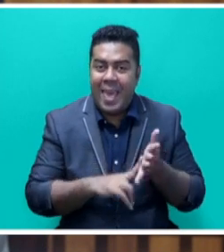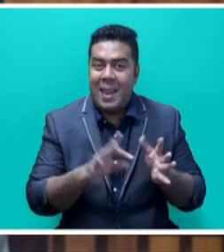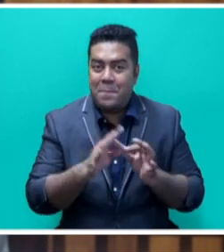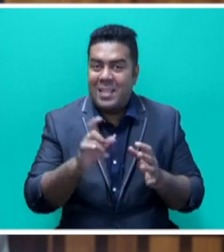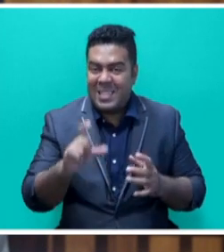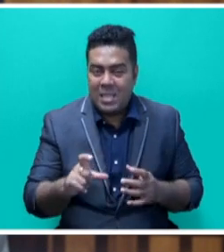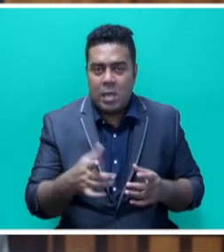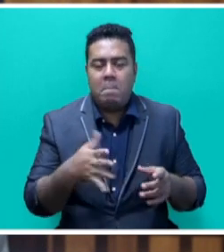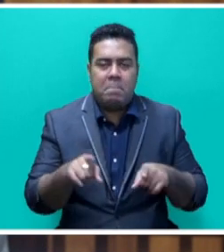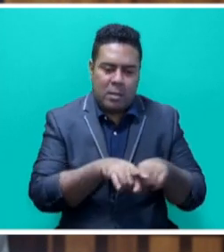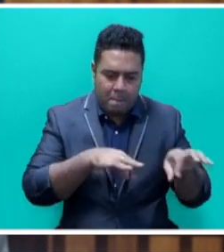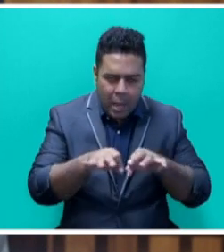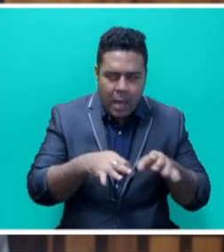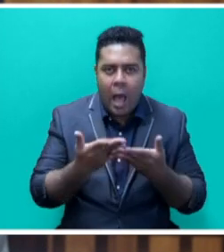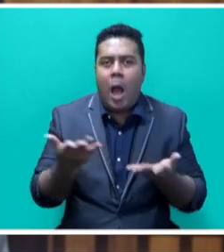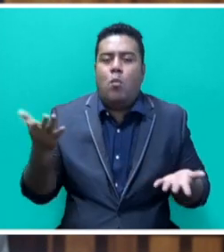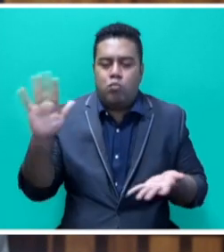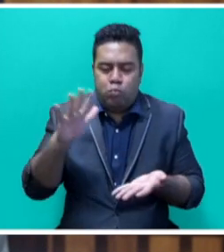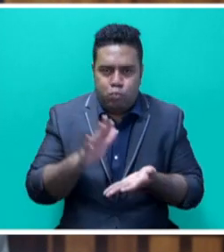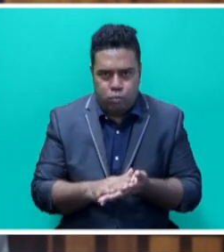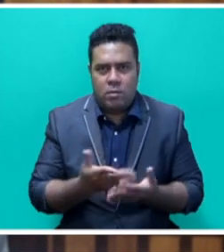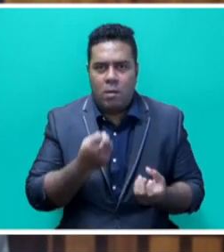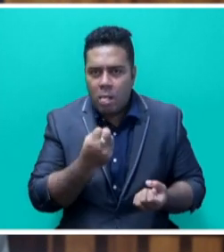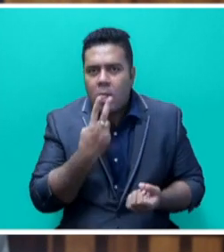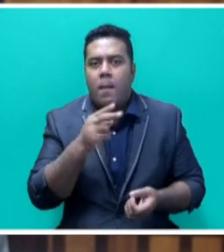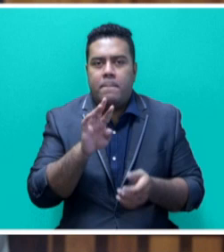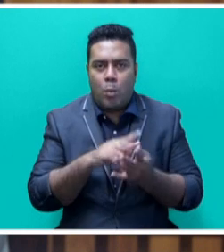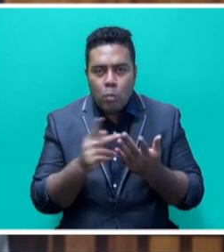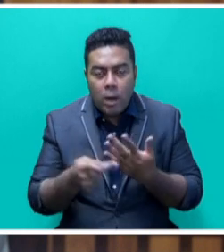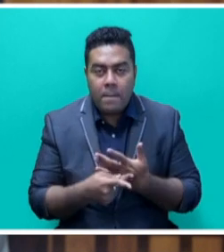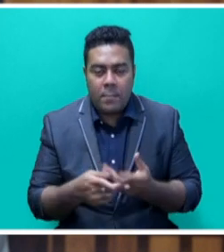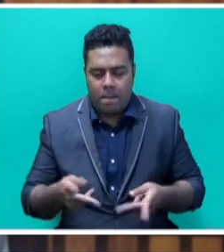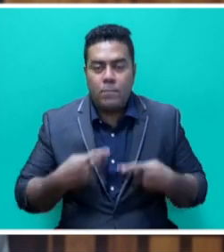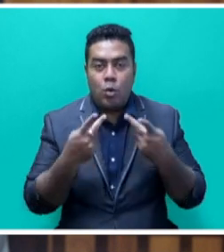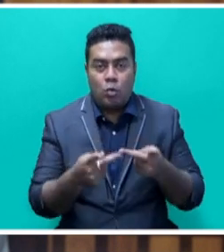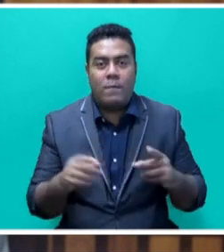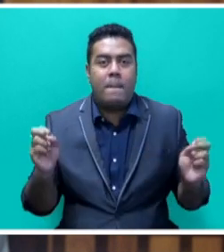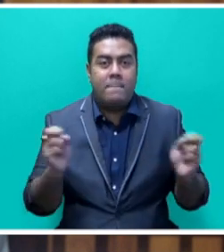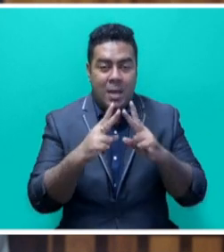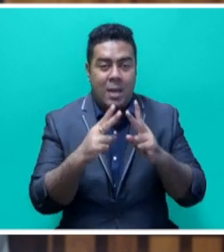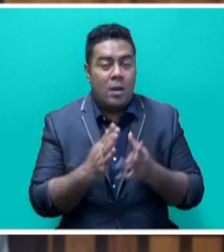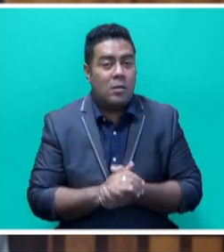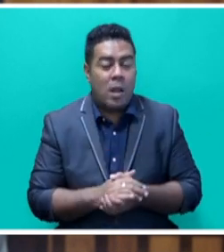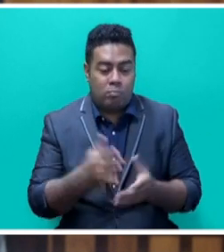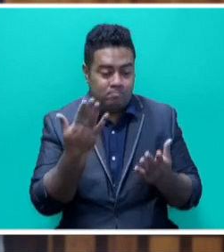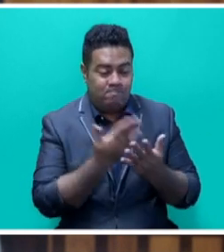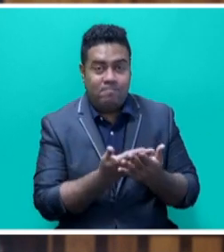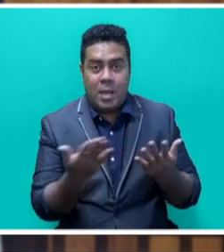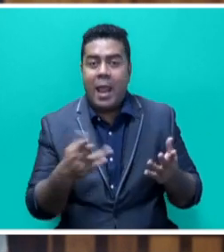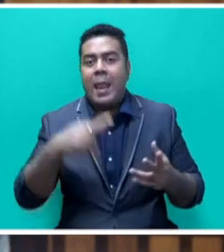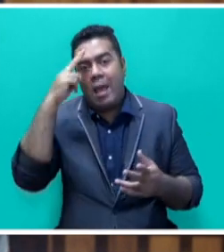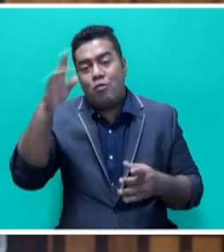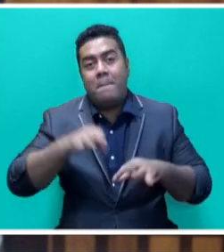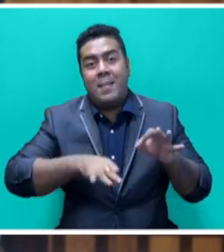to the UNFCCC. NDCs, Mr. Speaker, sir, are produced by parties to the Paris Agreement, outlining national plans